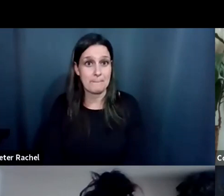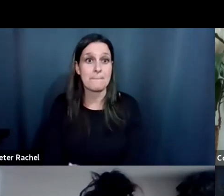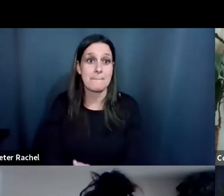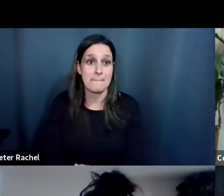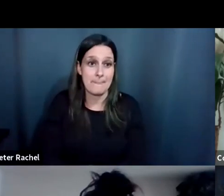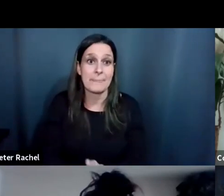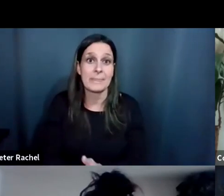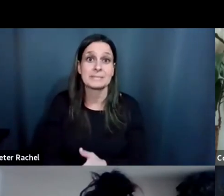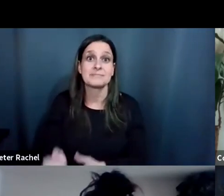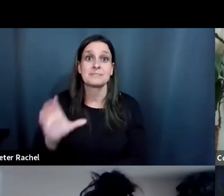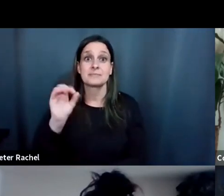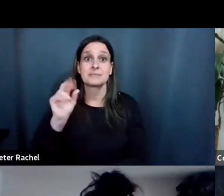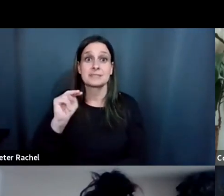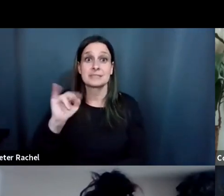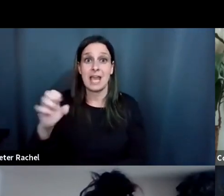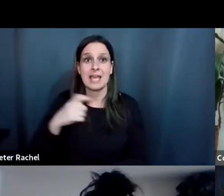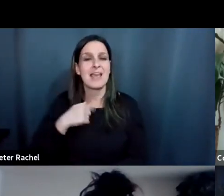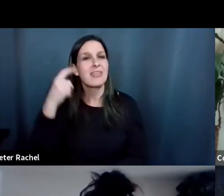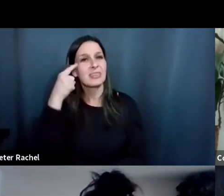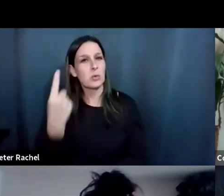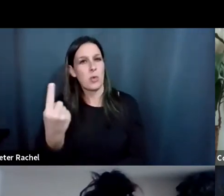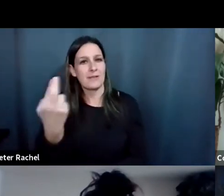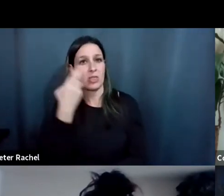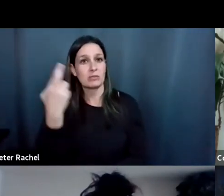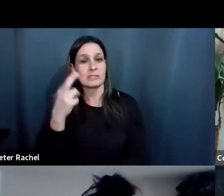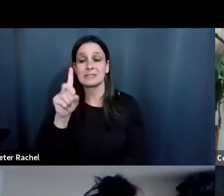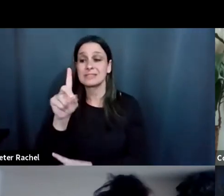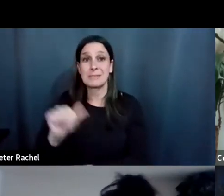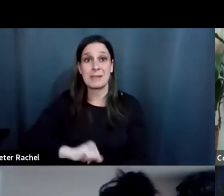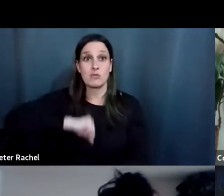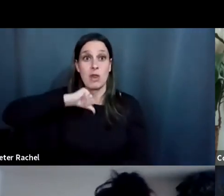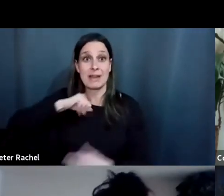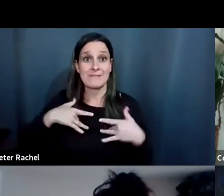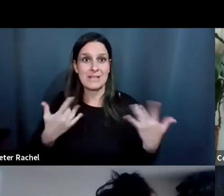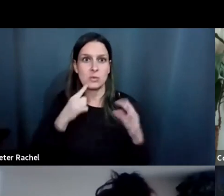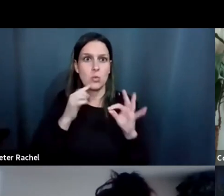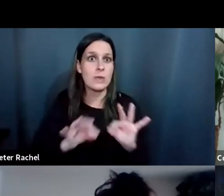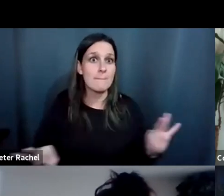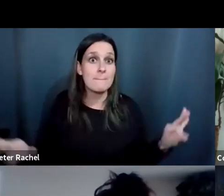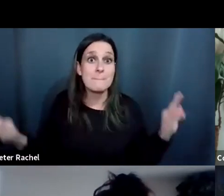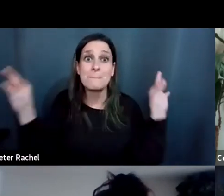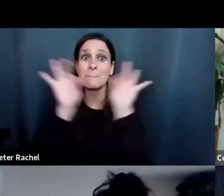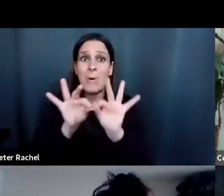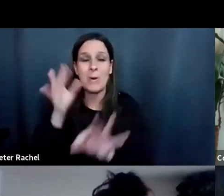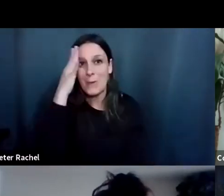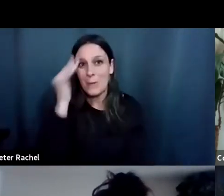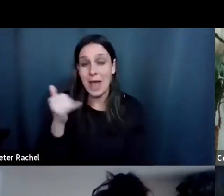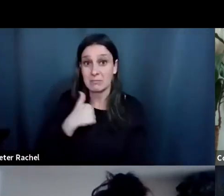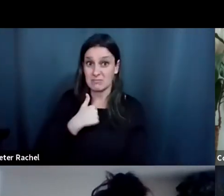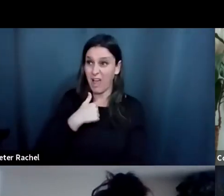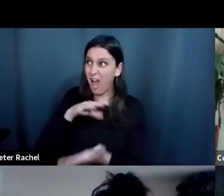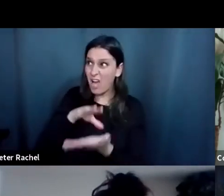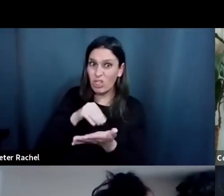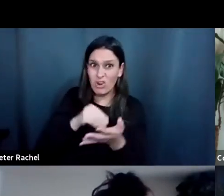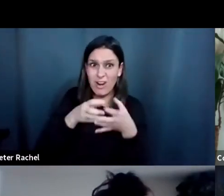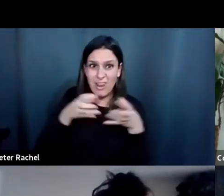I think this is one of the reasons, um, disability pride events are so important because, um, one, I learned a